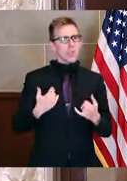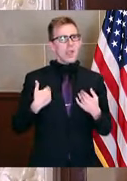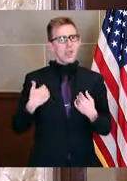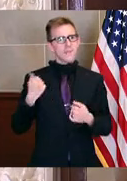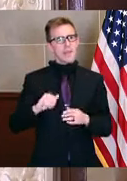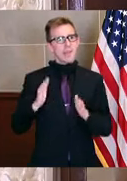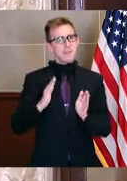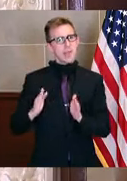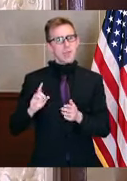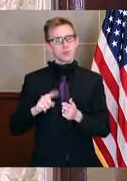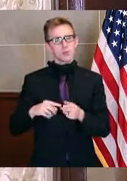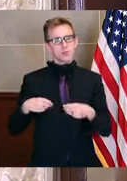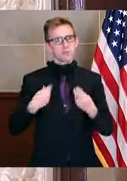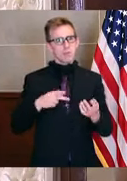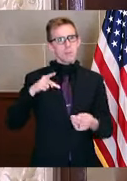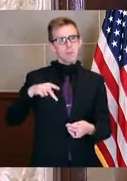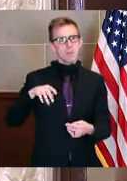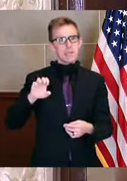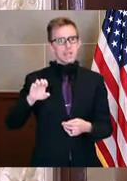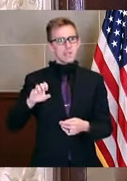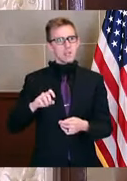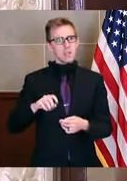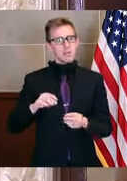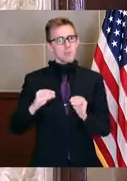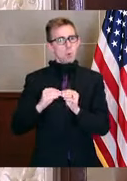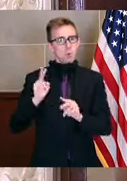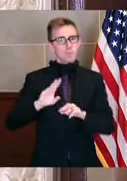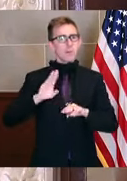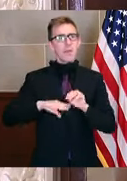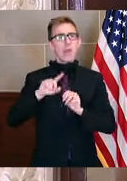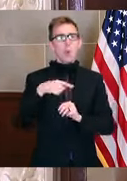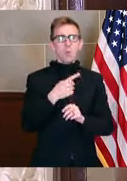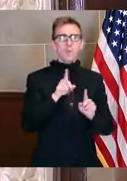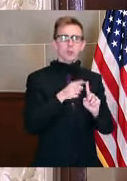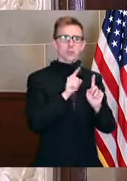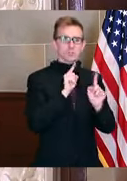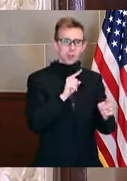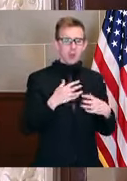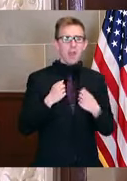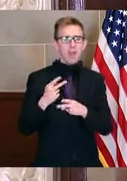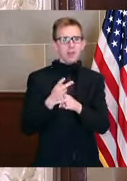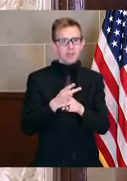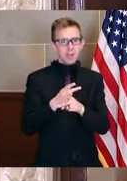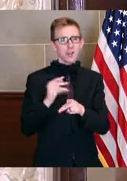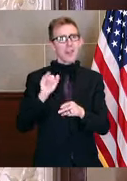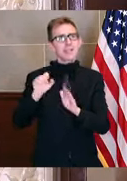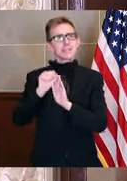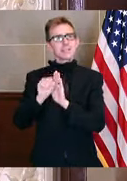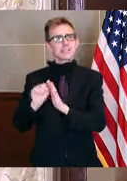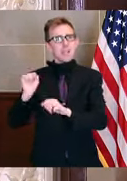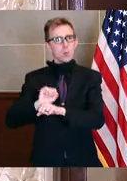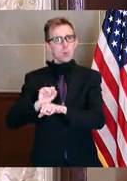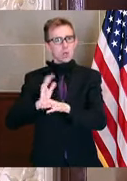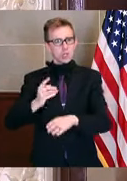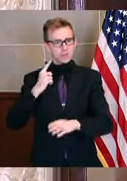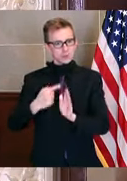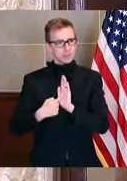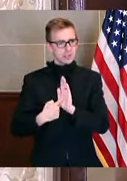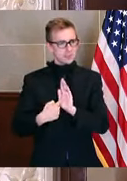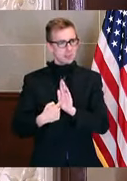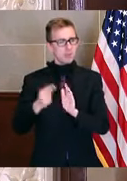plan to get PPE to more people than just first responders and healthcare providers? State workers, for example, especially